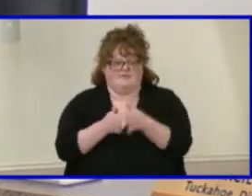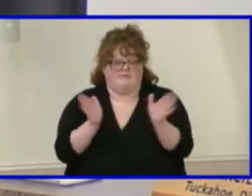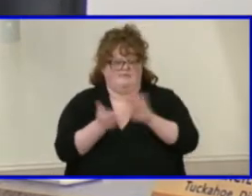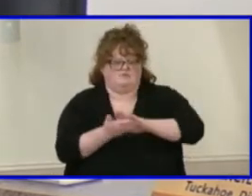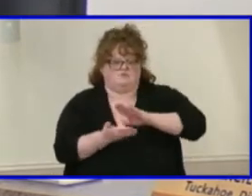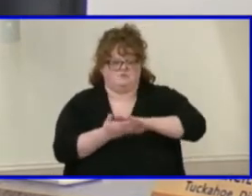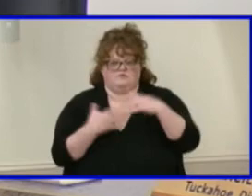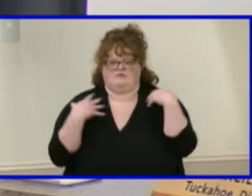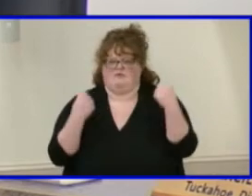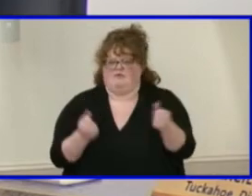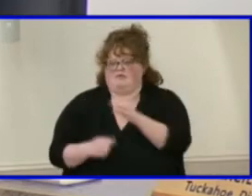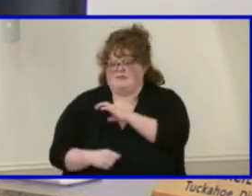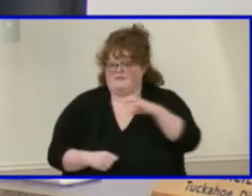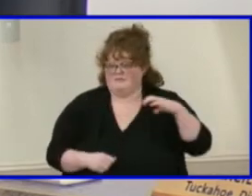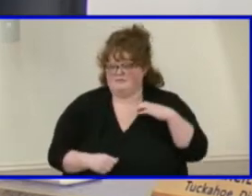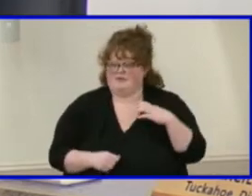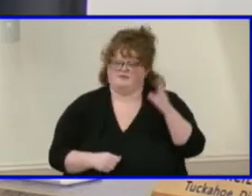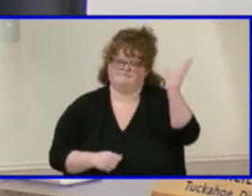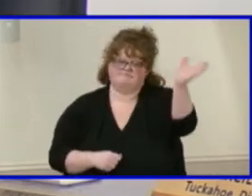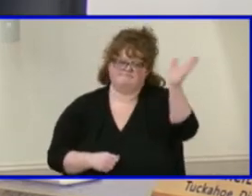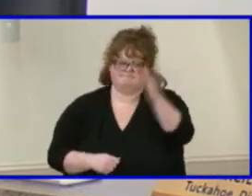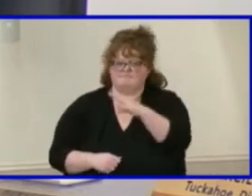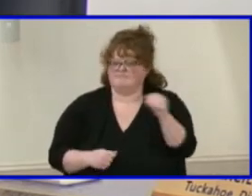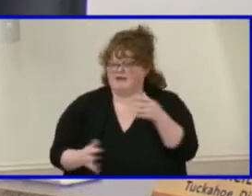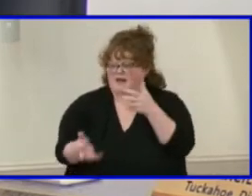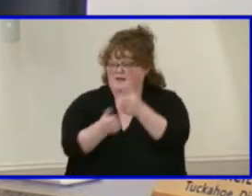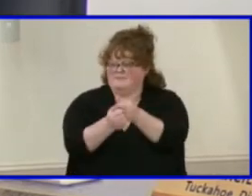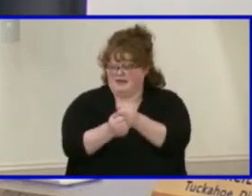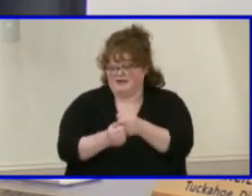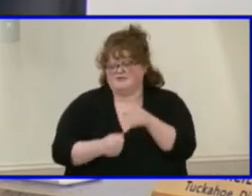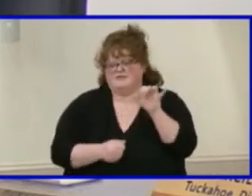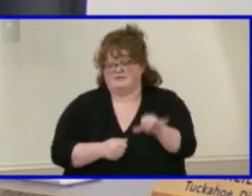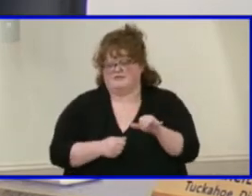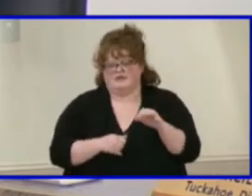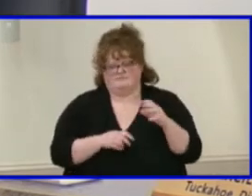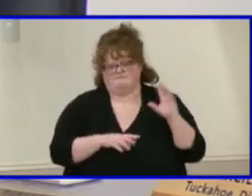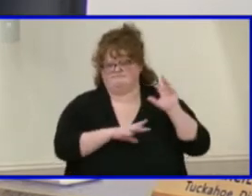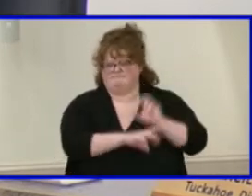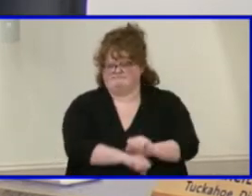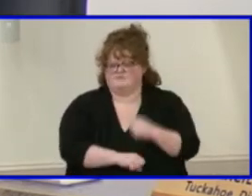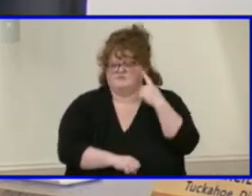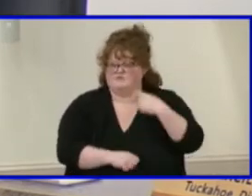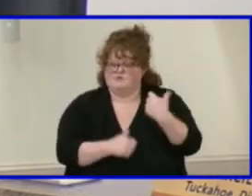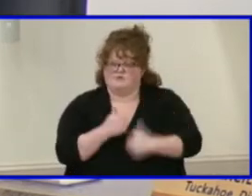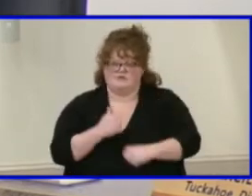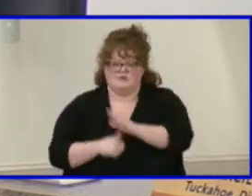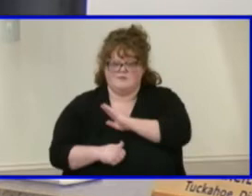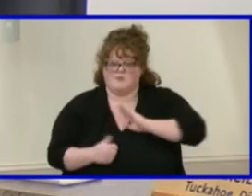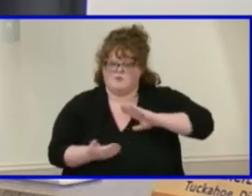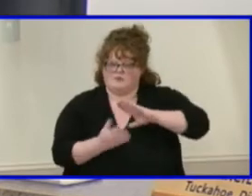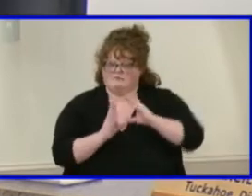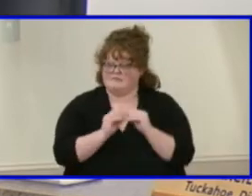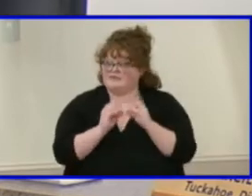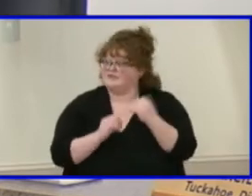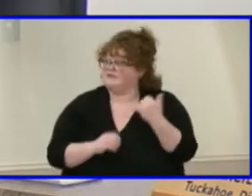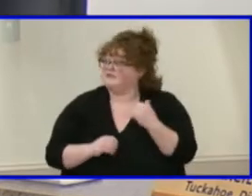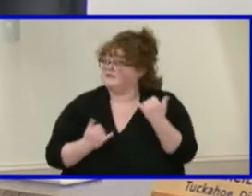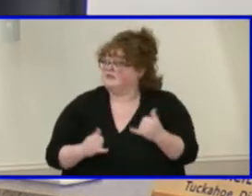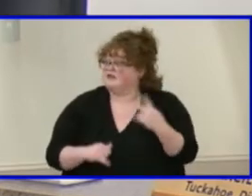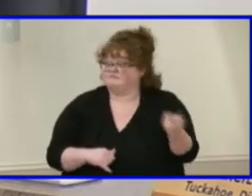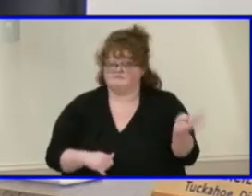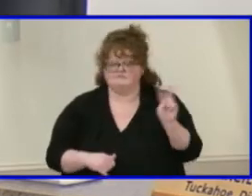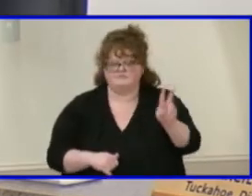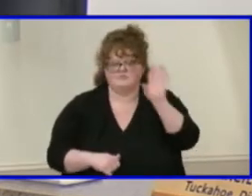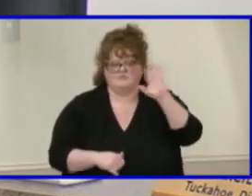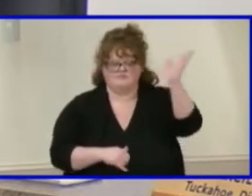as is traditional at each of our board meetings and Dr. Beth Teigen and Ms. Robin Gilbert will be coming forward to provide us